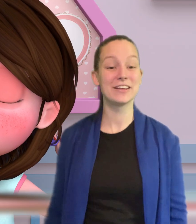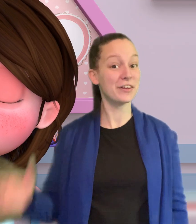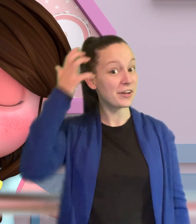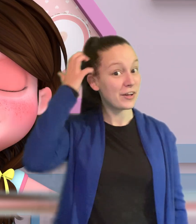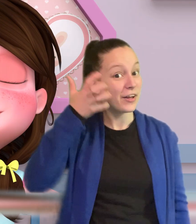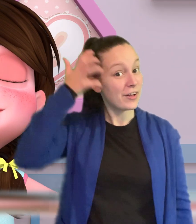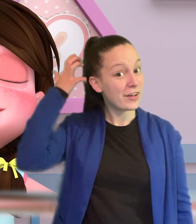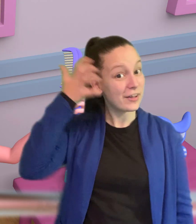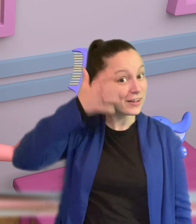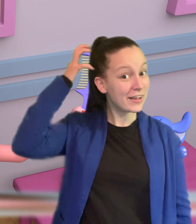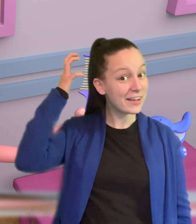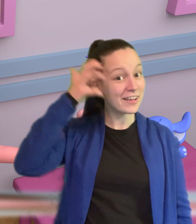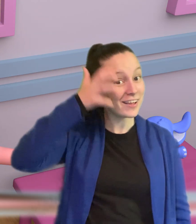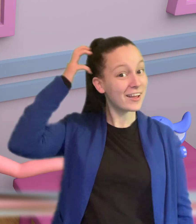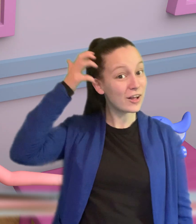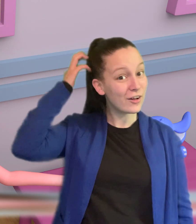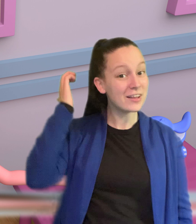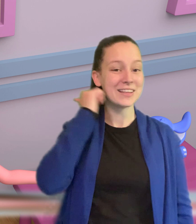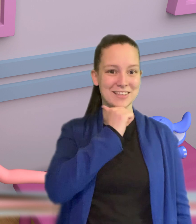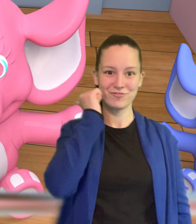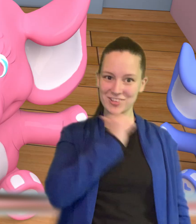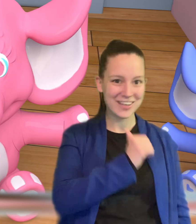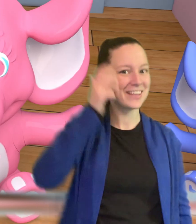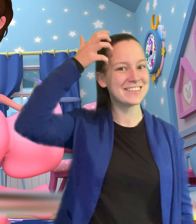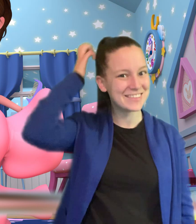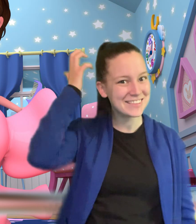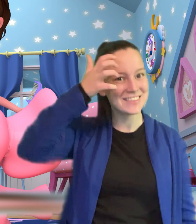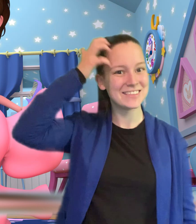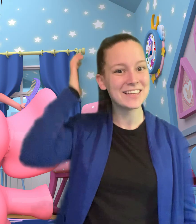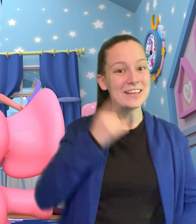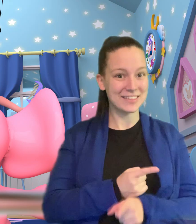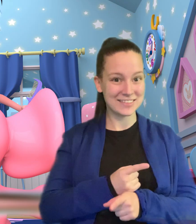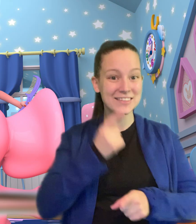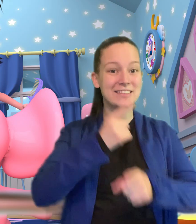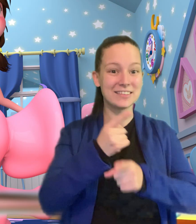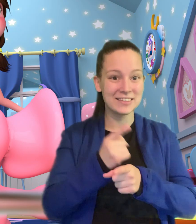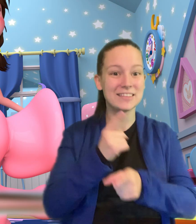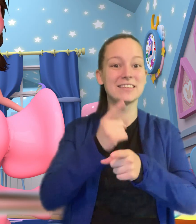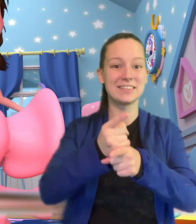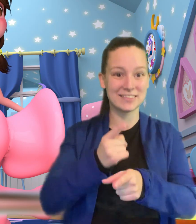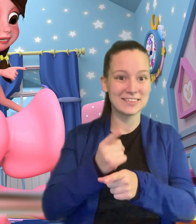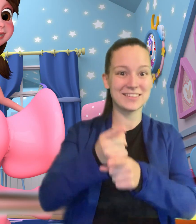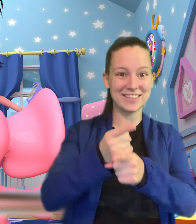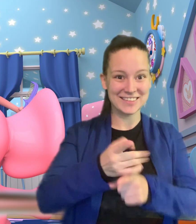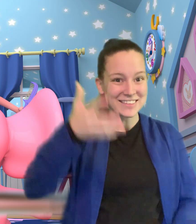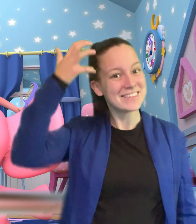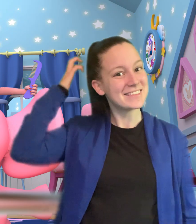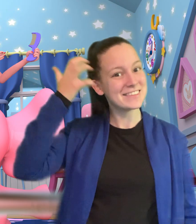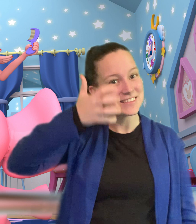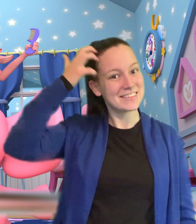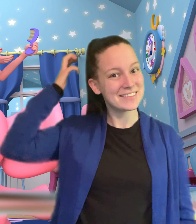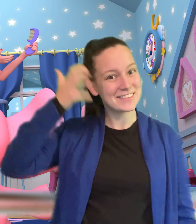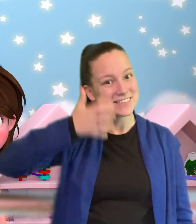Comb, comb, comb your hair Comb it everyday Properly, properly, properly, properly